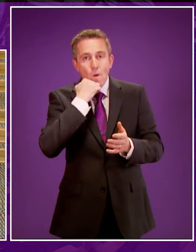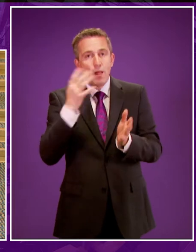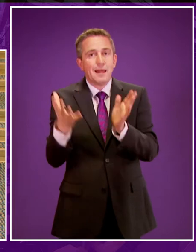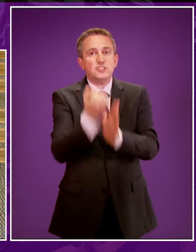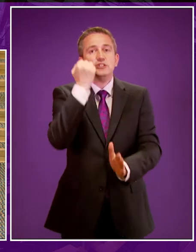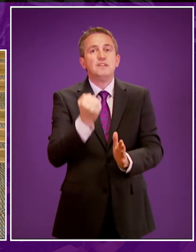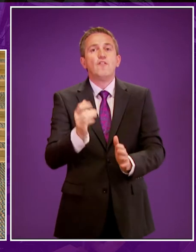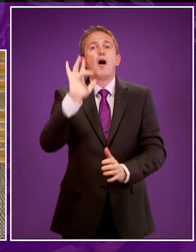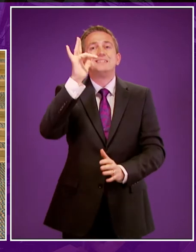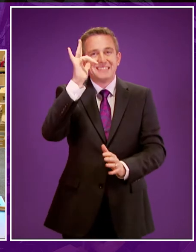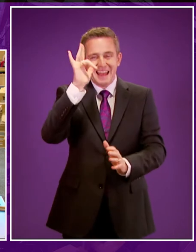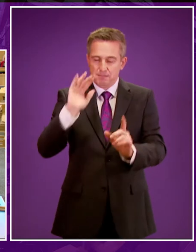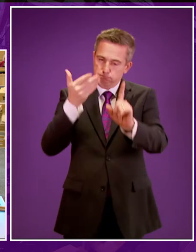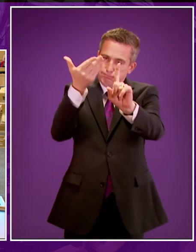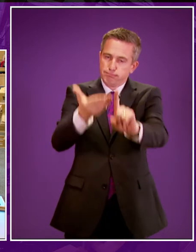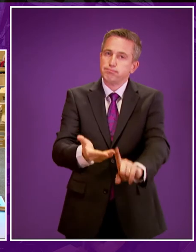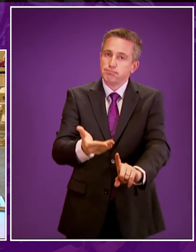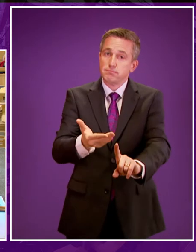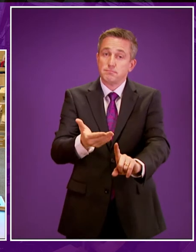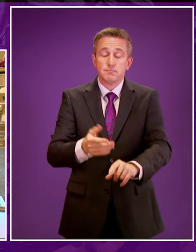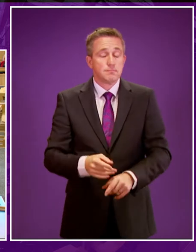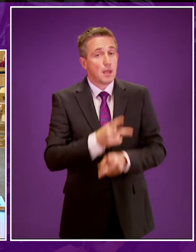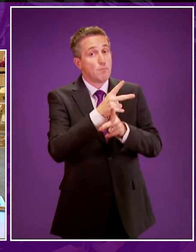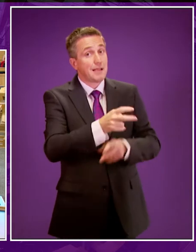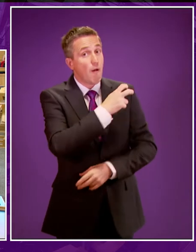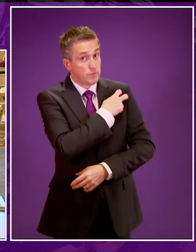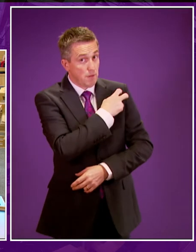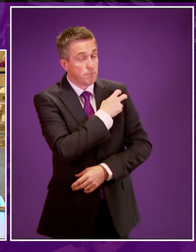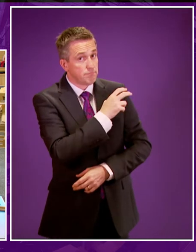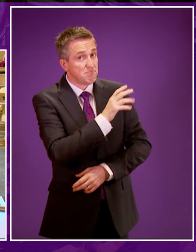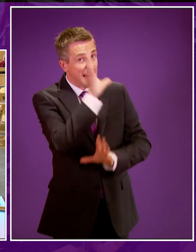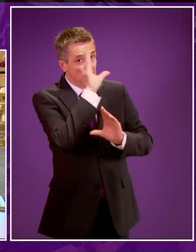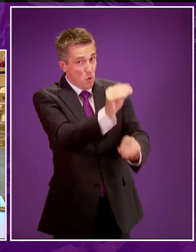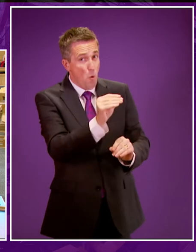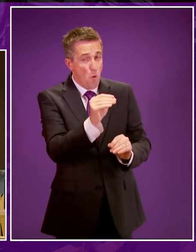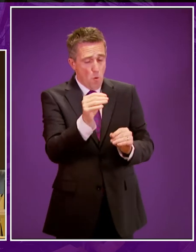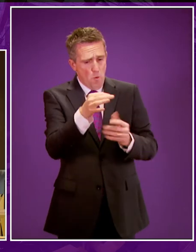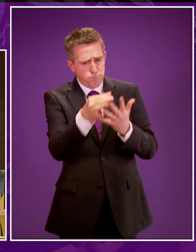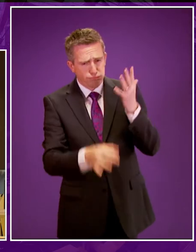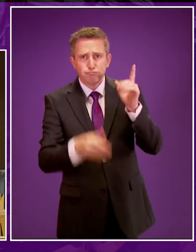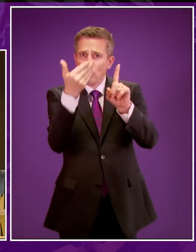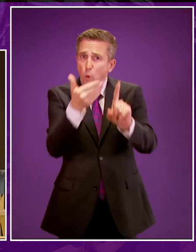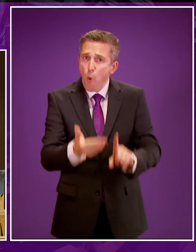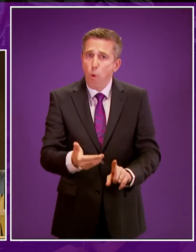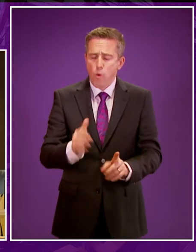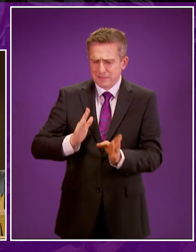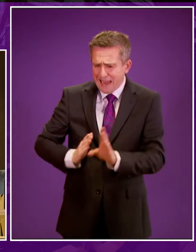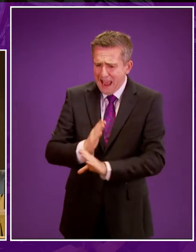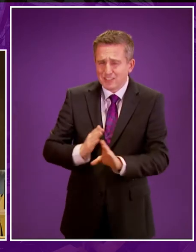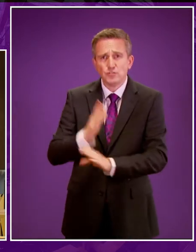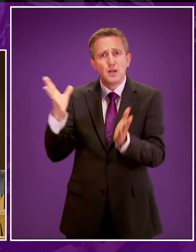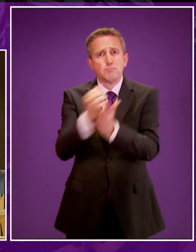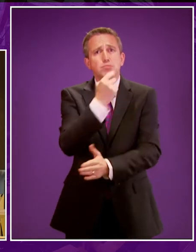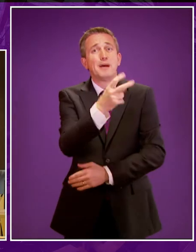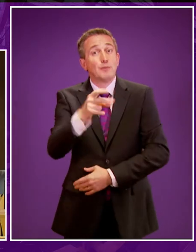long-term goals. Presenting officer, I want to say something more about these goals and about some of the actions we will take by